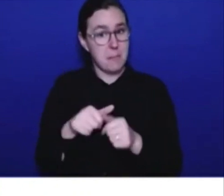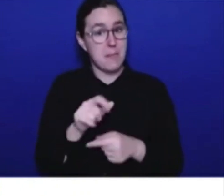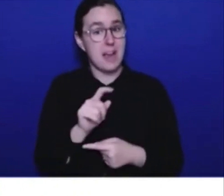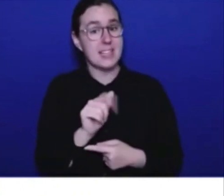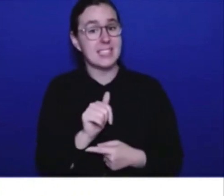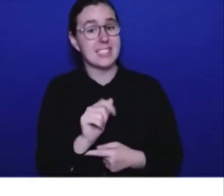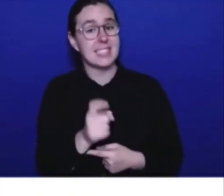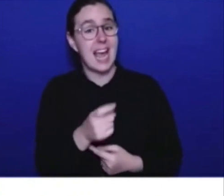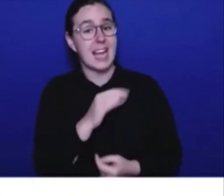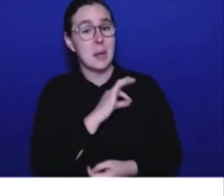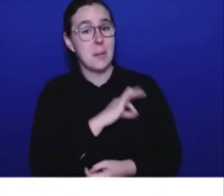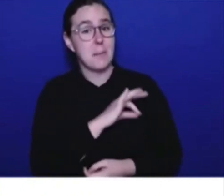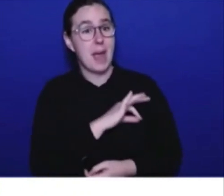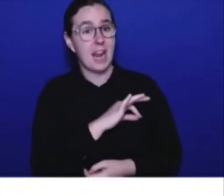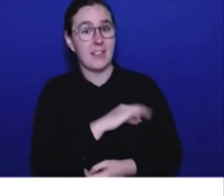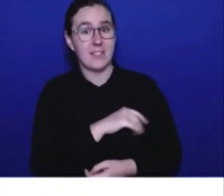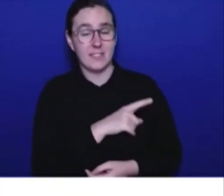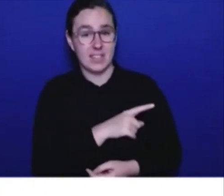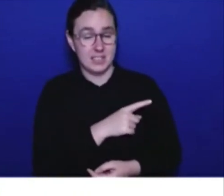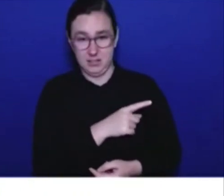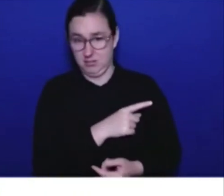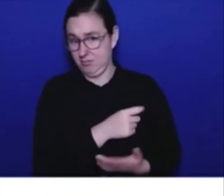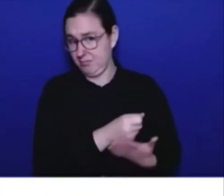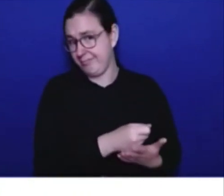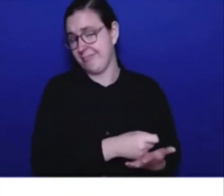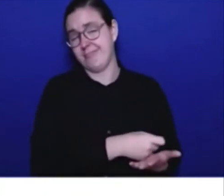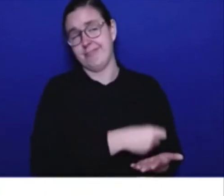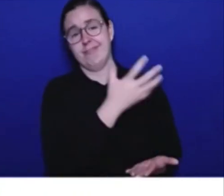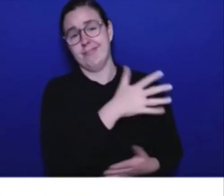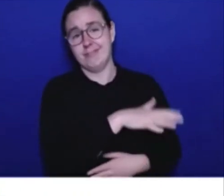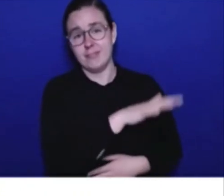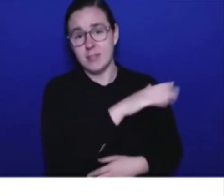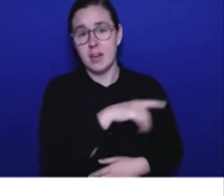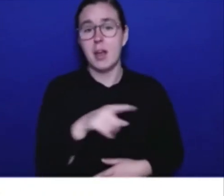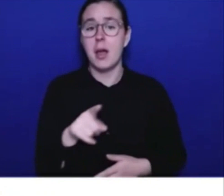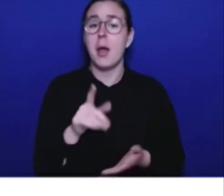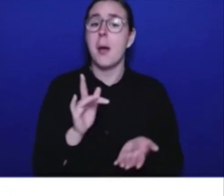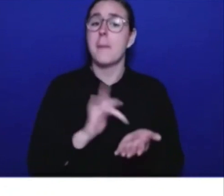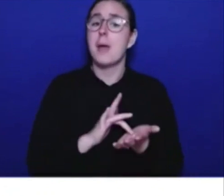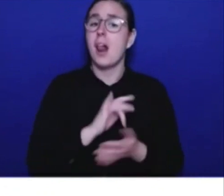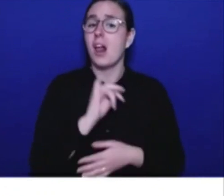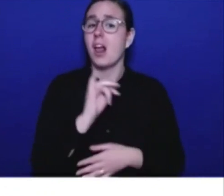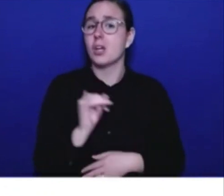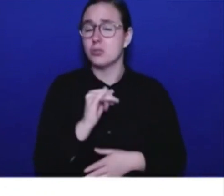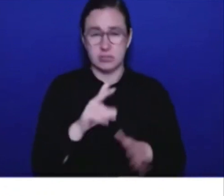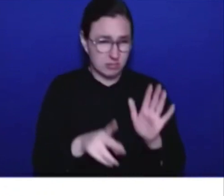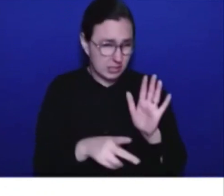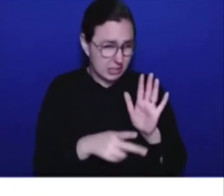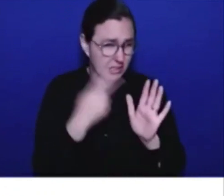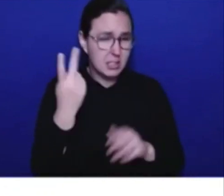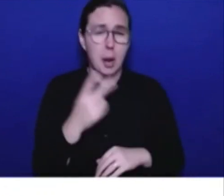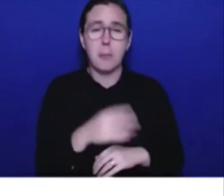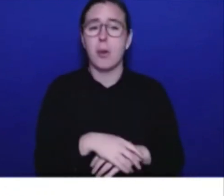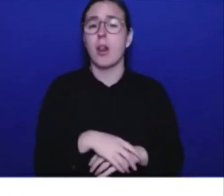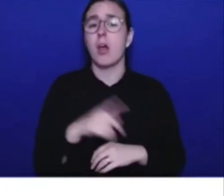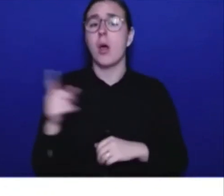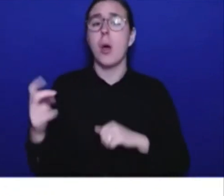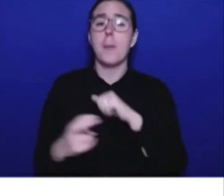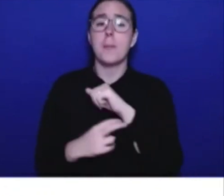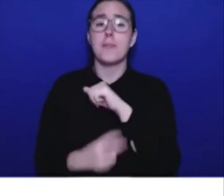The MSP premiums had doubled. There were tolls on the bridges. When it came to ICBC, instead of fixing the Crown Corporation,